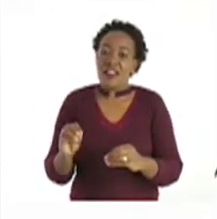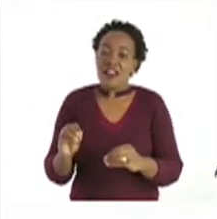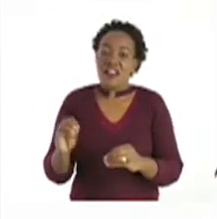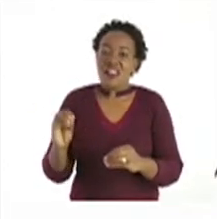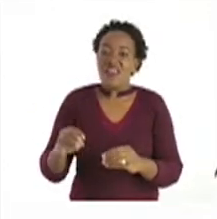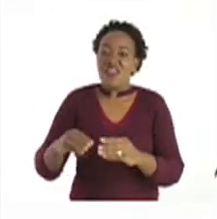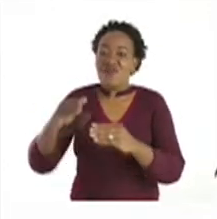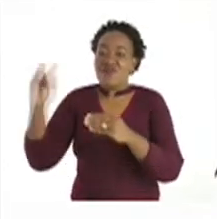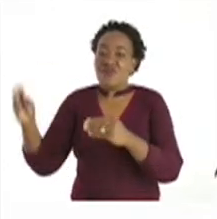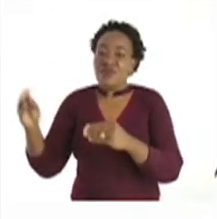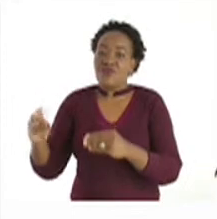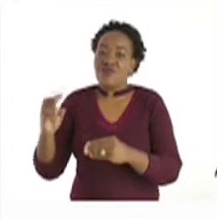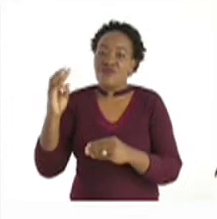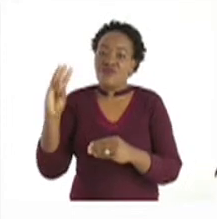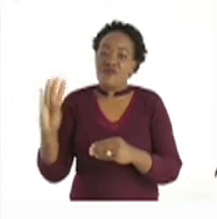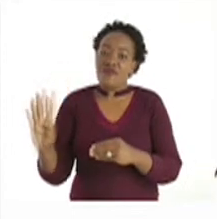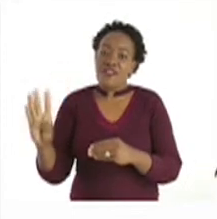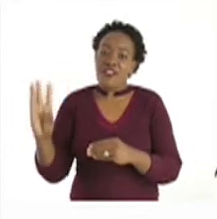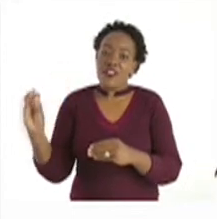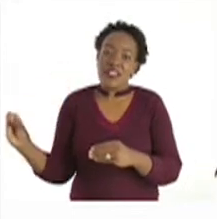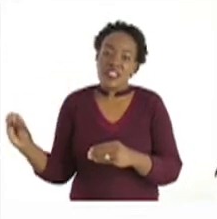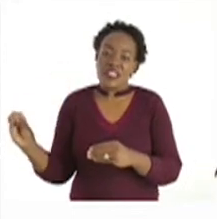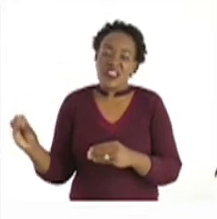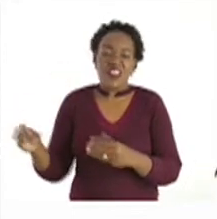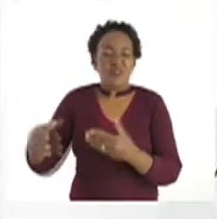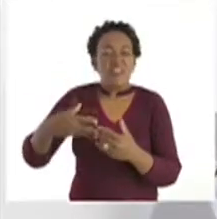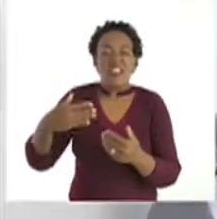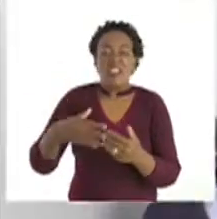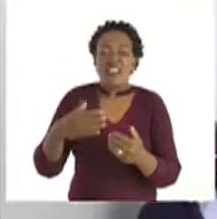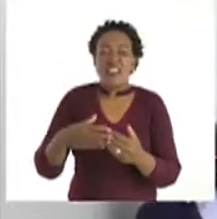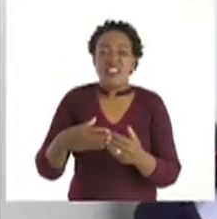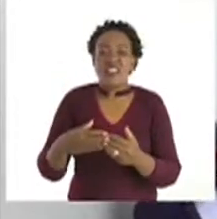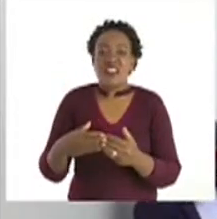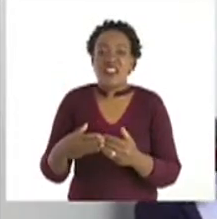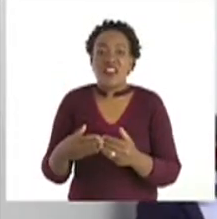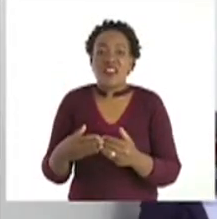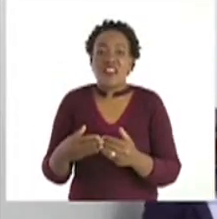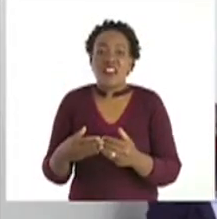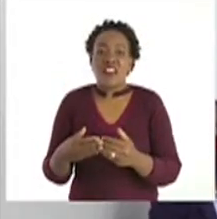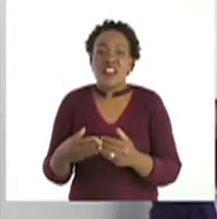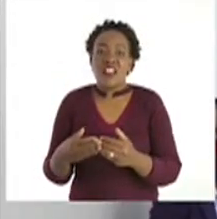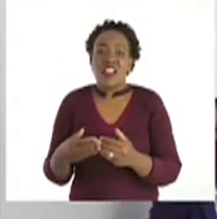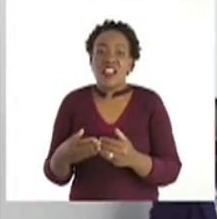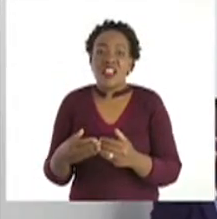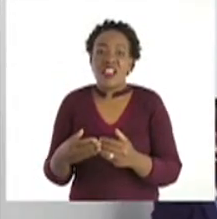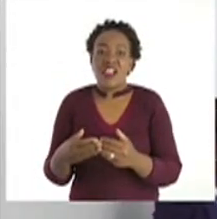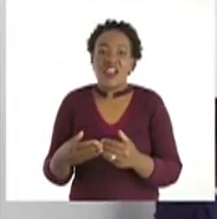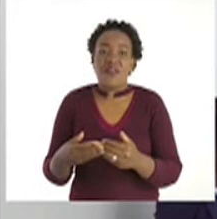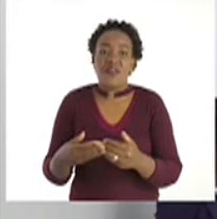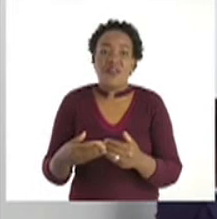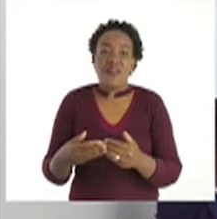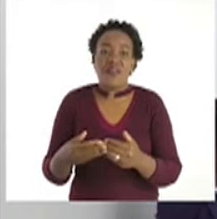40. To make it easy, we can come here.